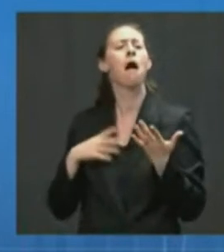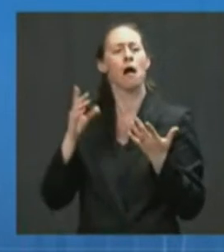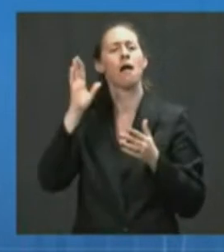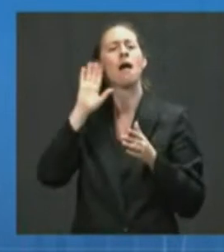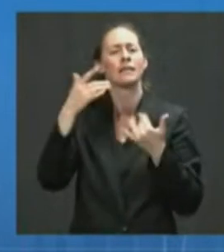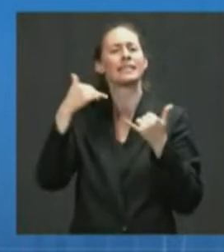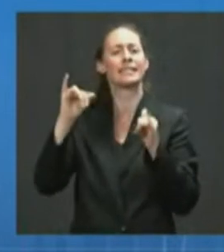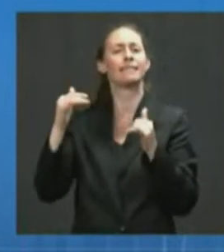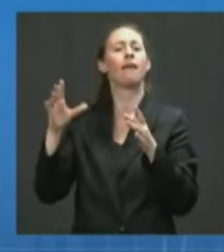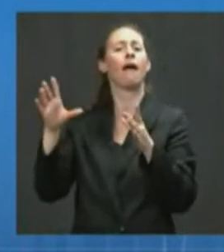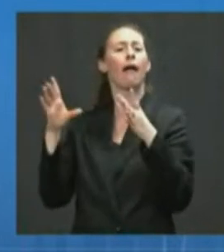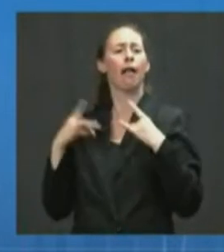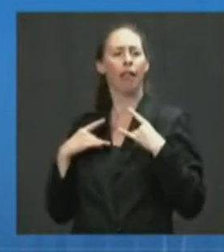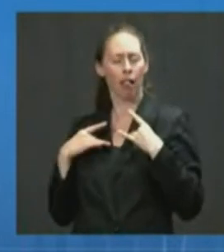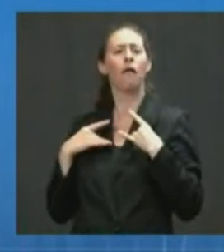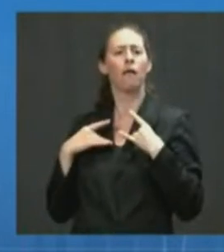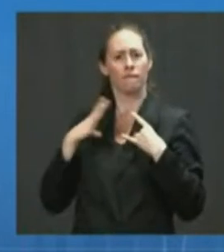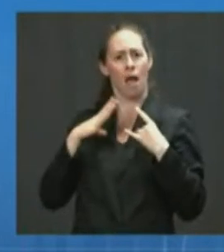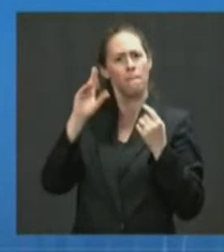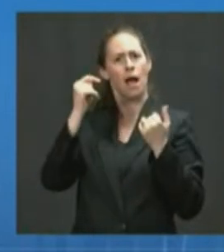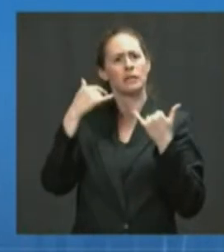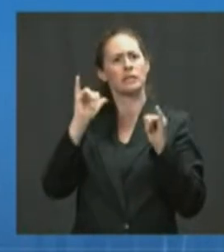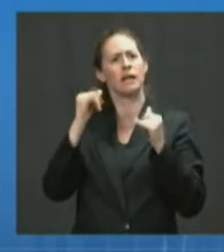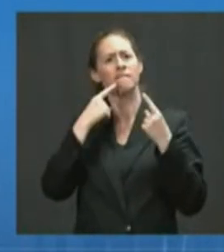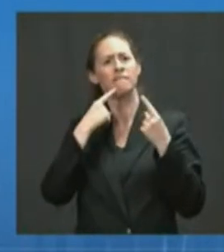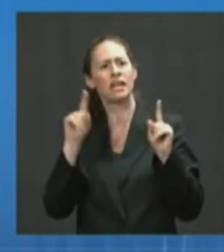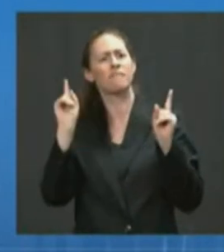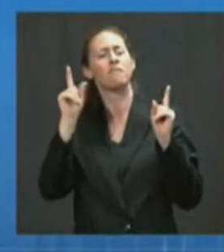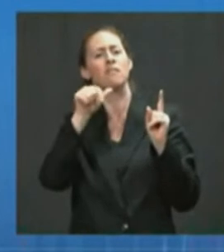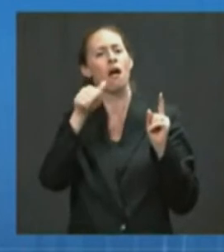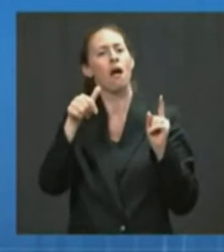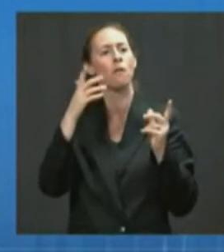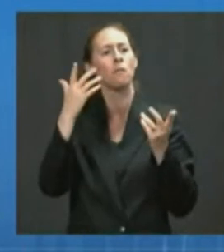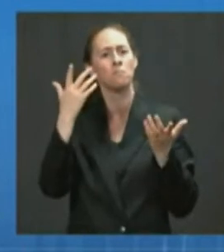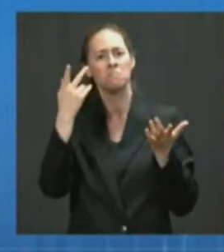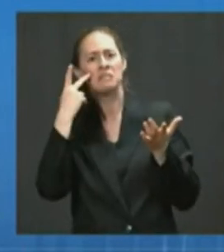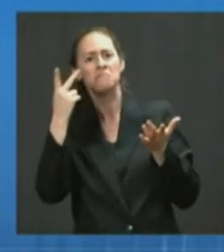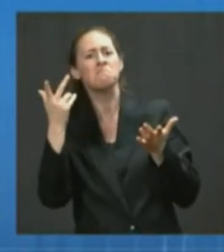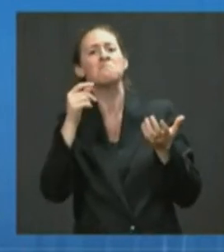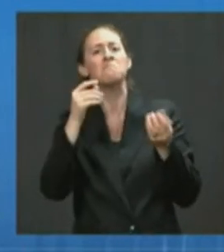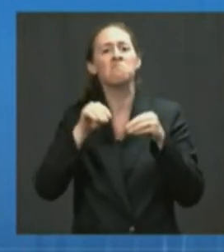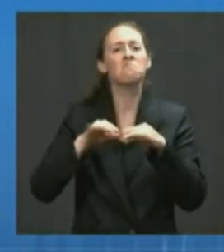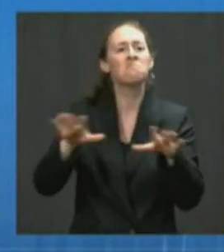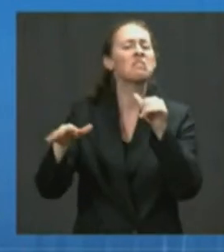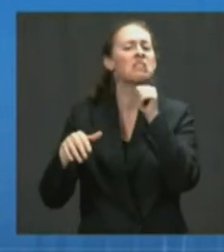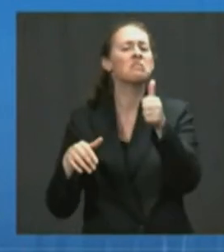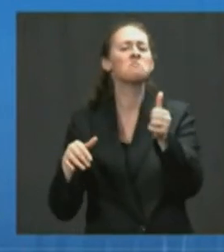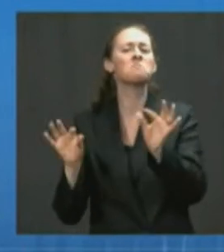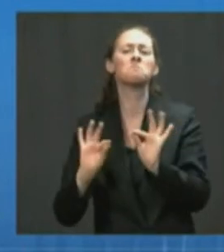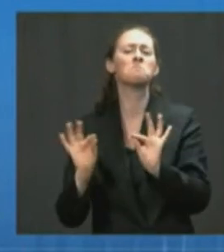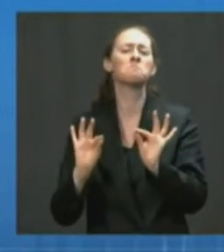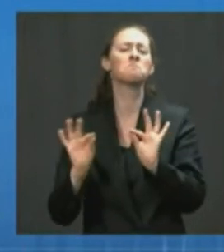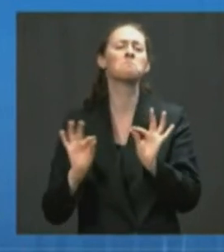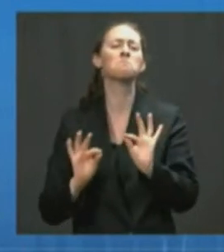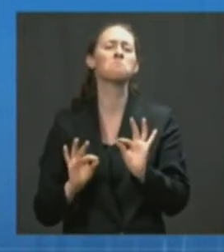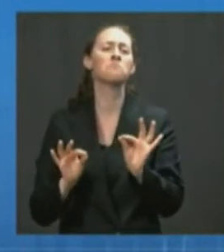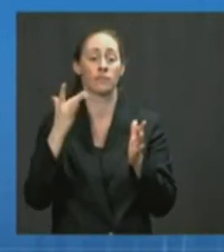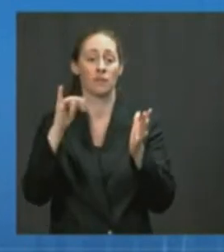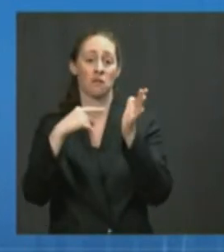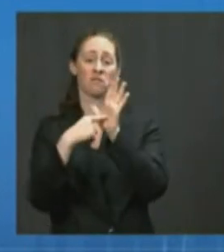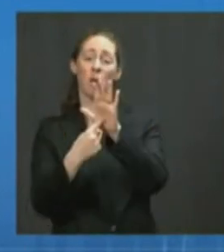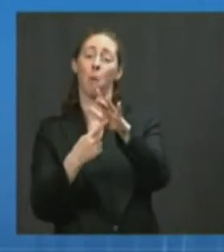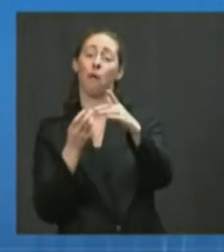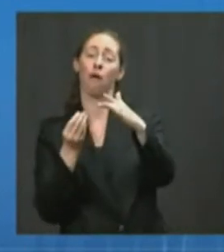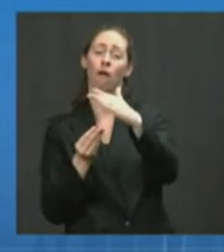against severe disease is still substantial, which is yet again, another argument which all of us